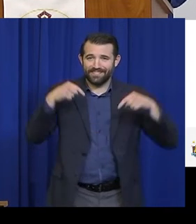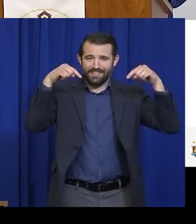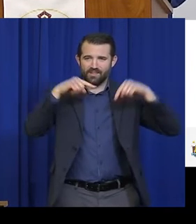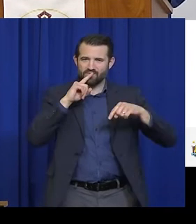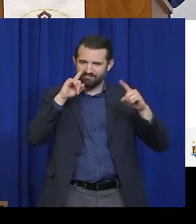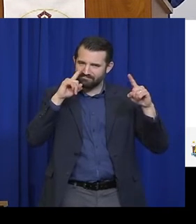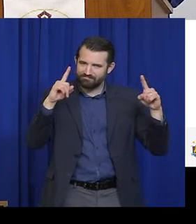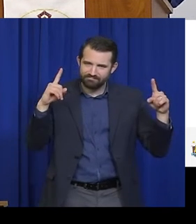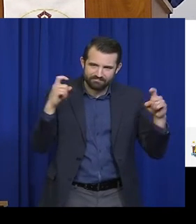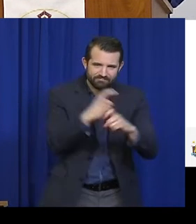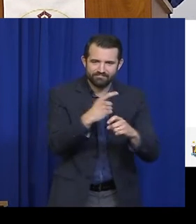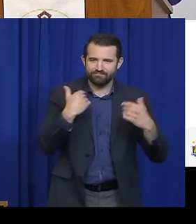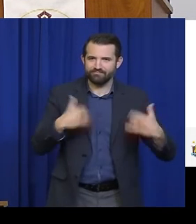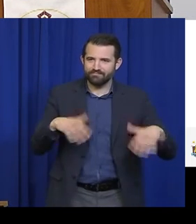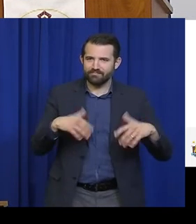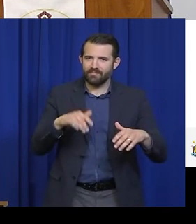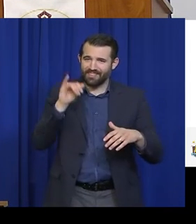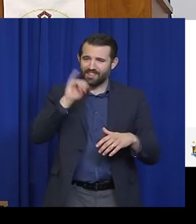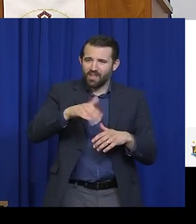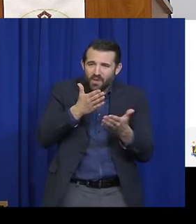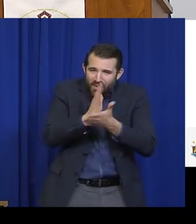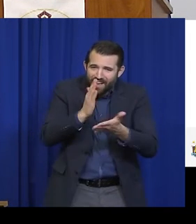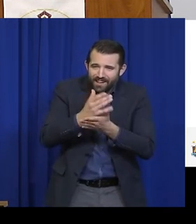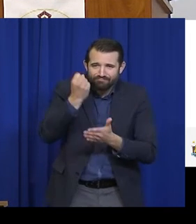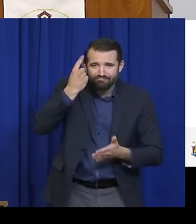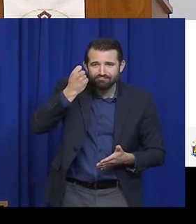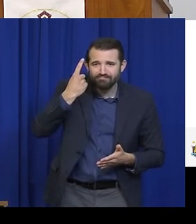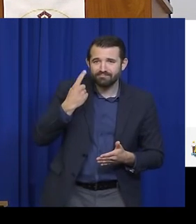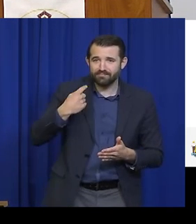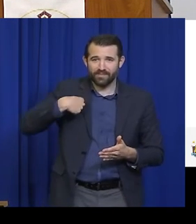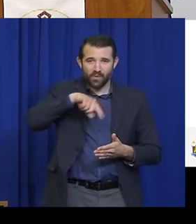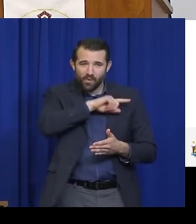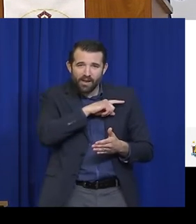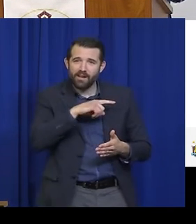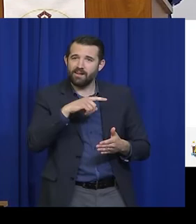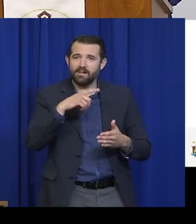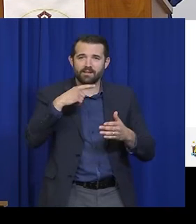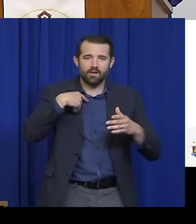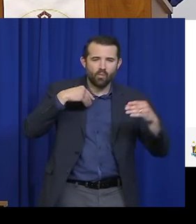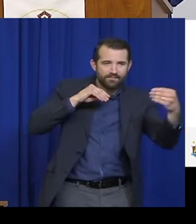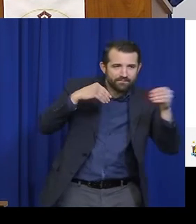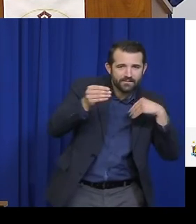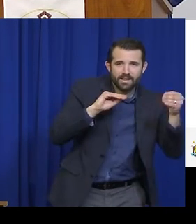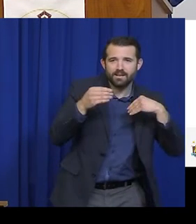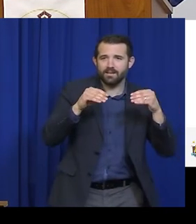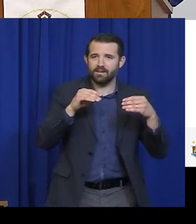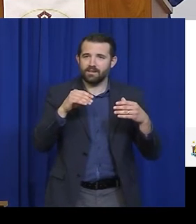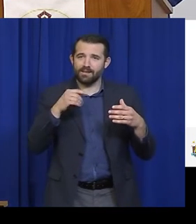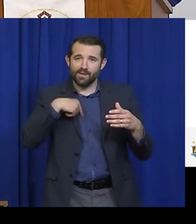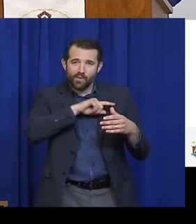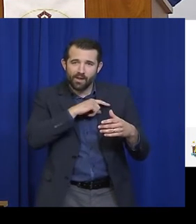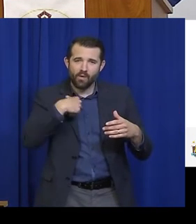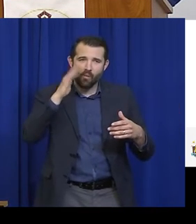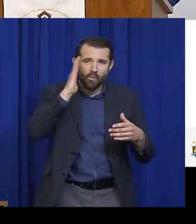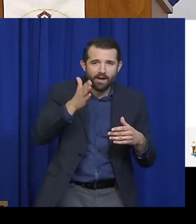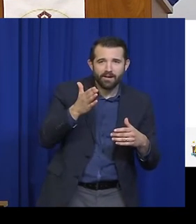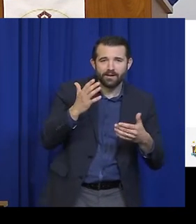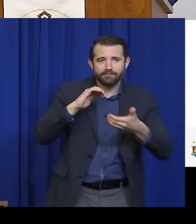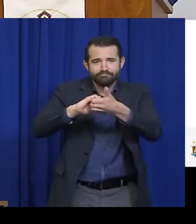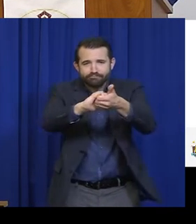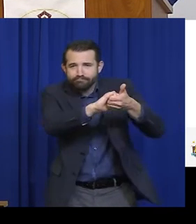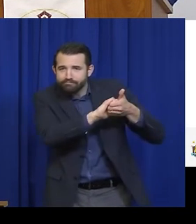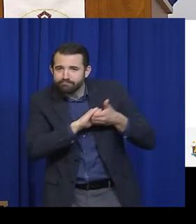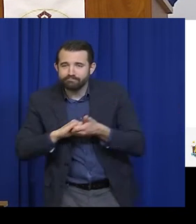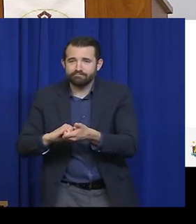That's okay. We will be flexible, we will be resilient, and we will get through this by doing our